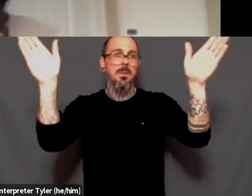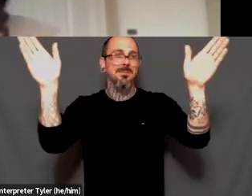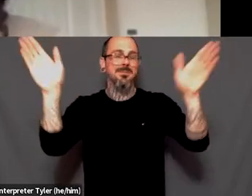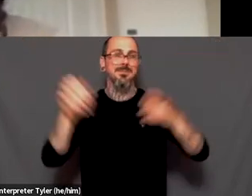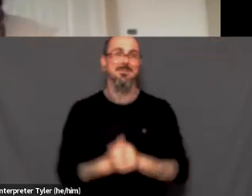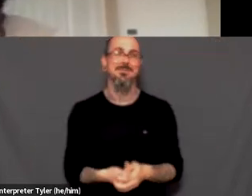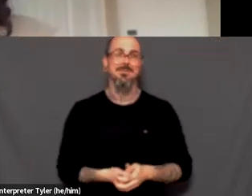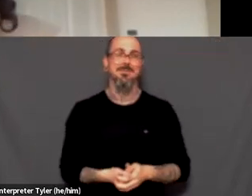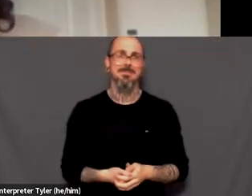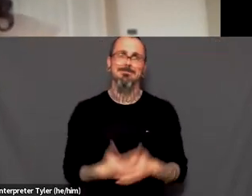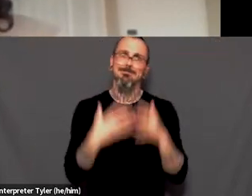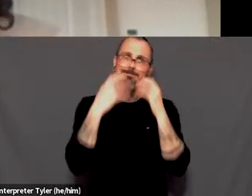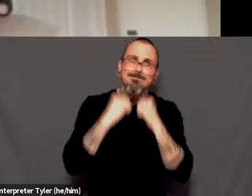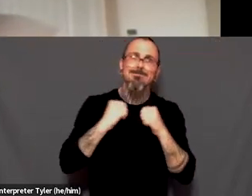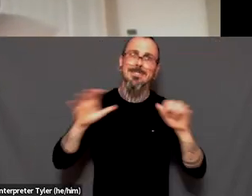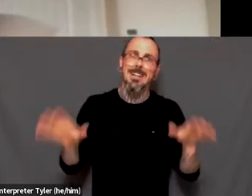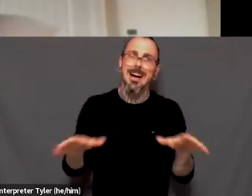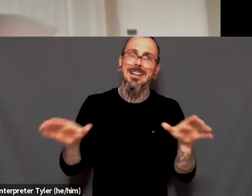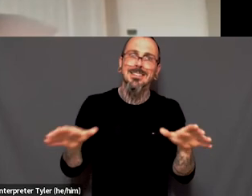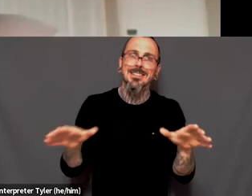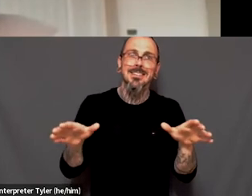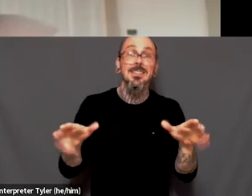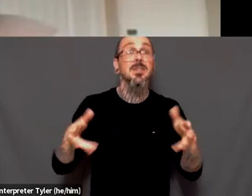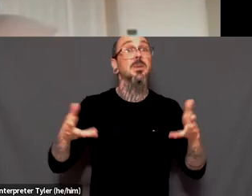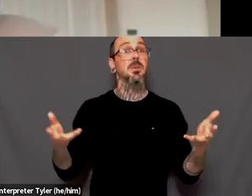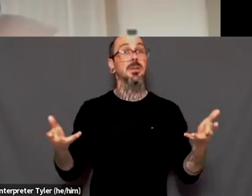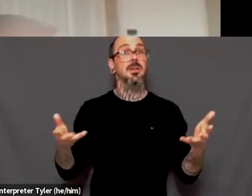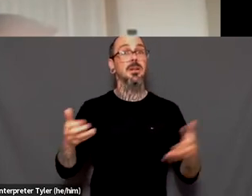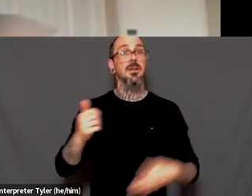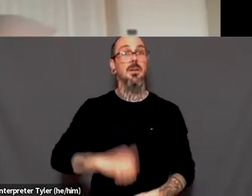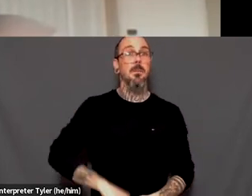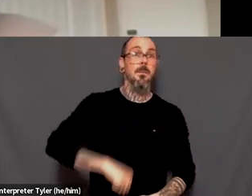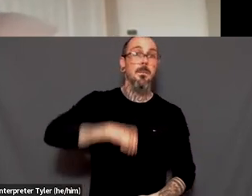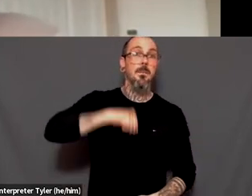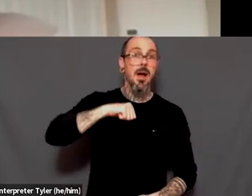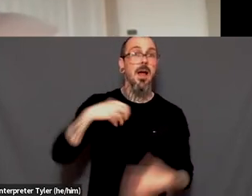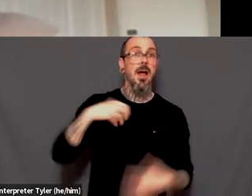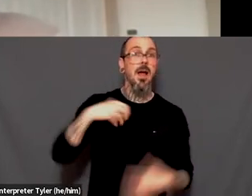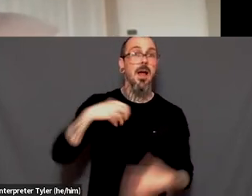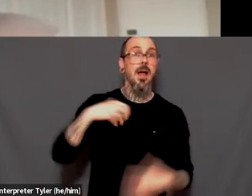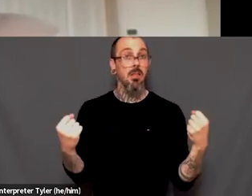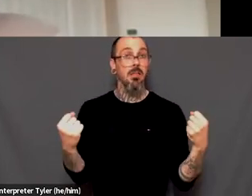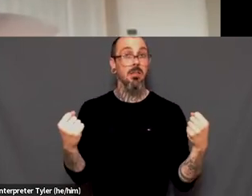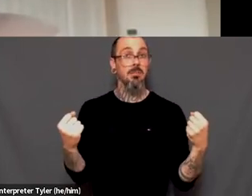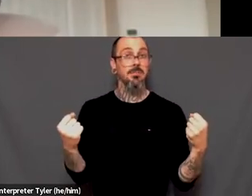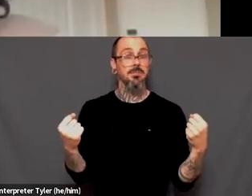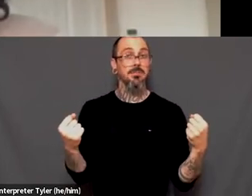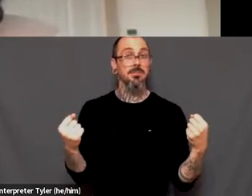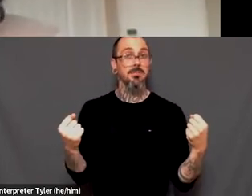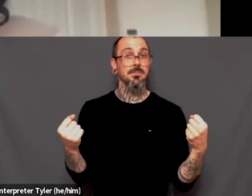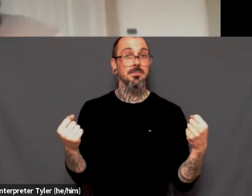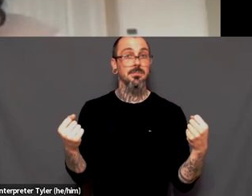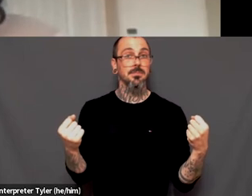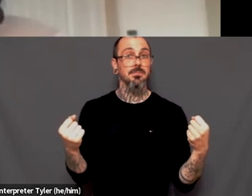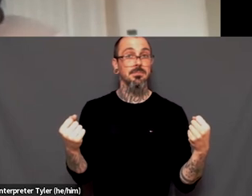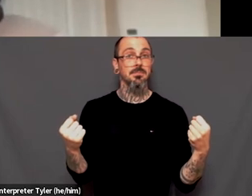heart. Um, but, um, pride health, uh, is our only, um, access to LGBTQ